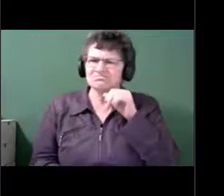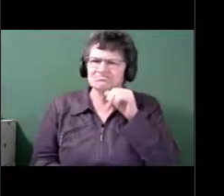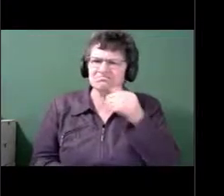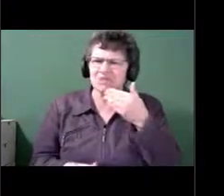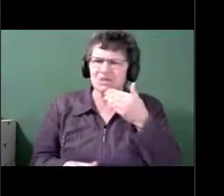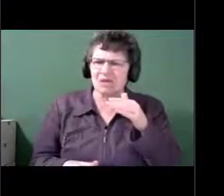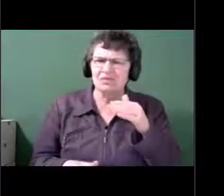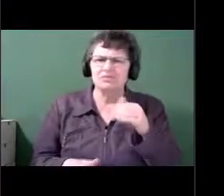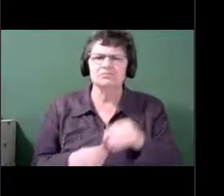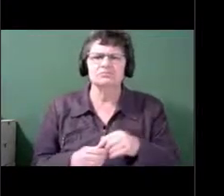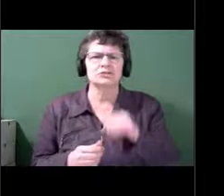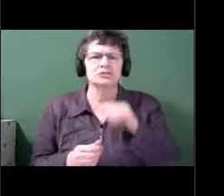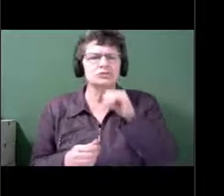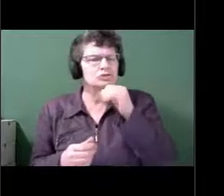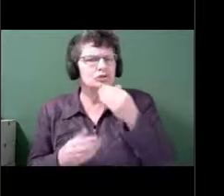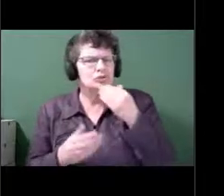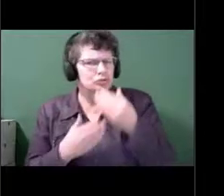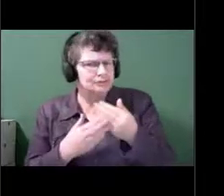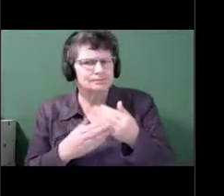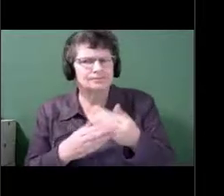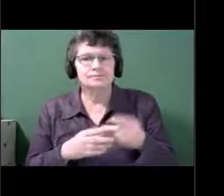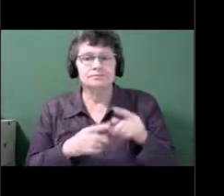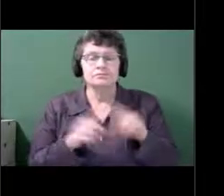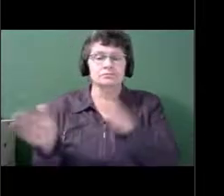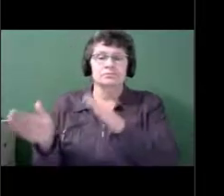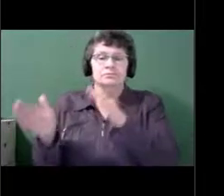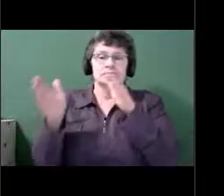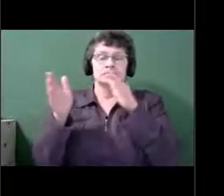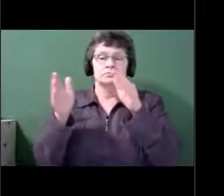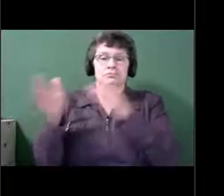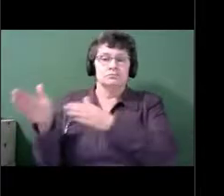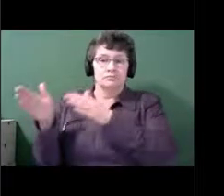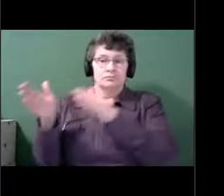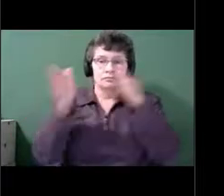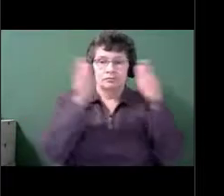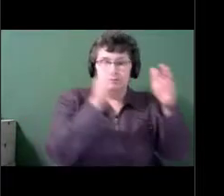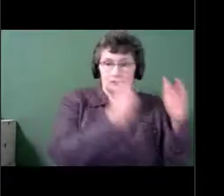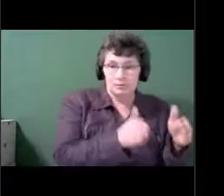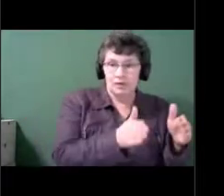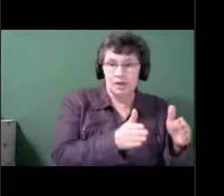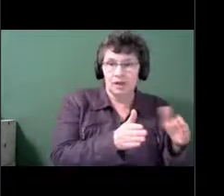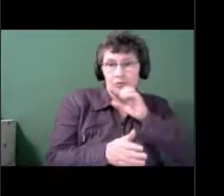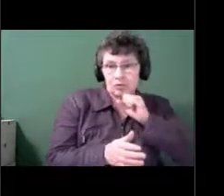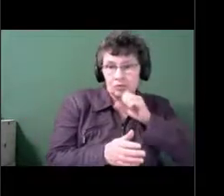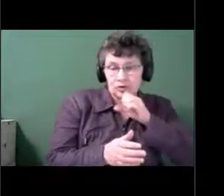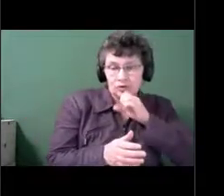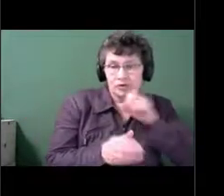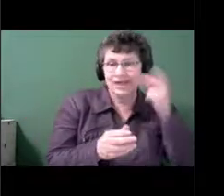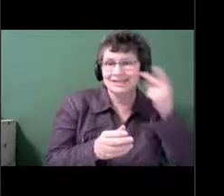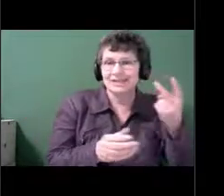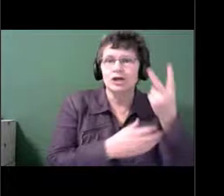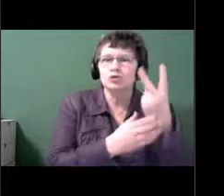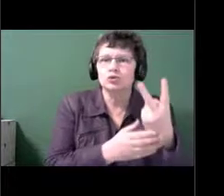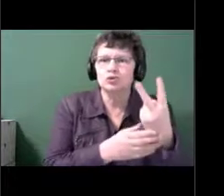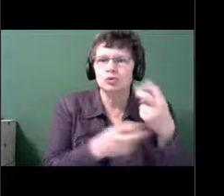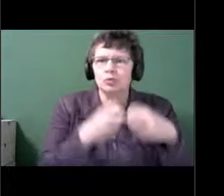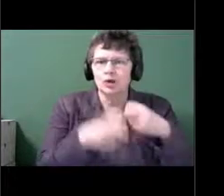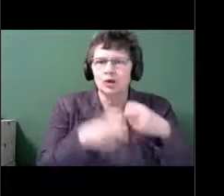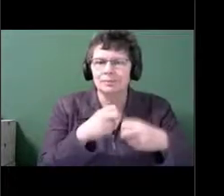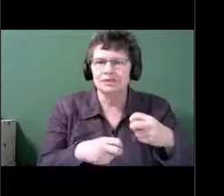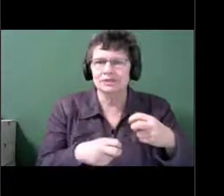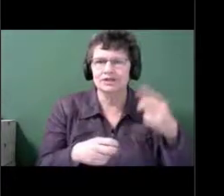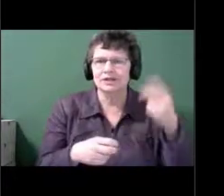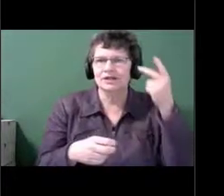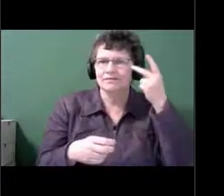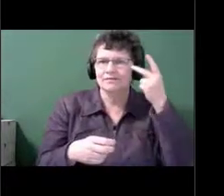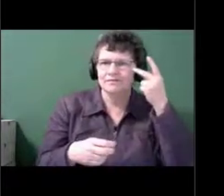going to have a lot of problems. So these things travel in a pack. And, you know, once you have one, you're more